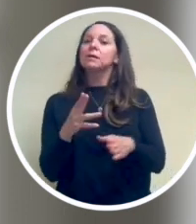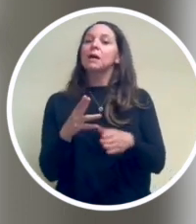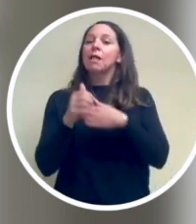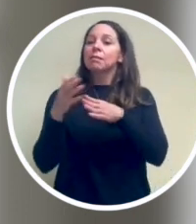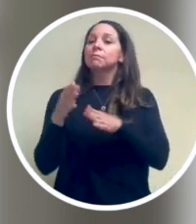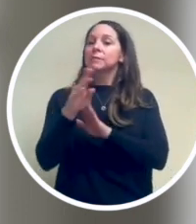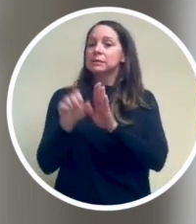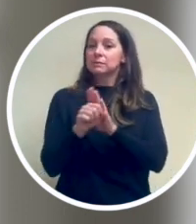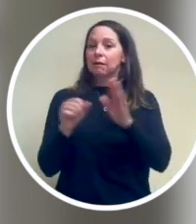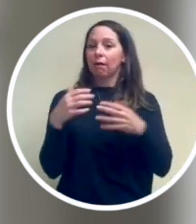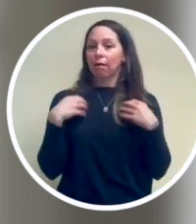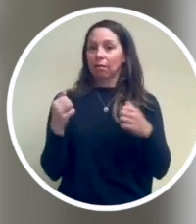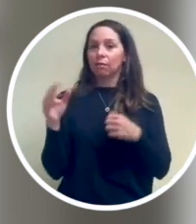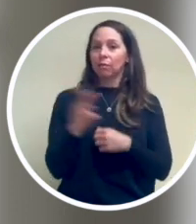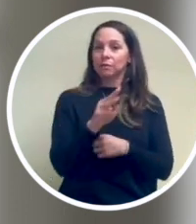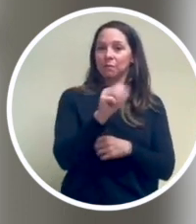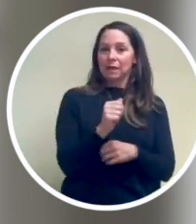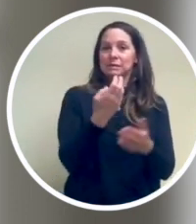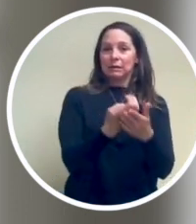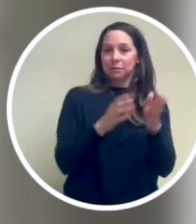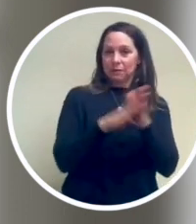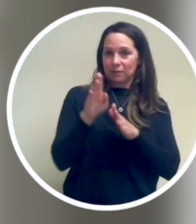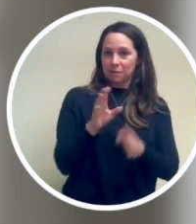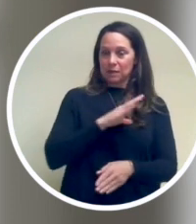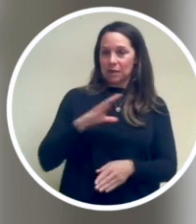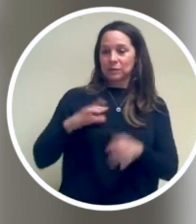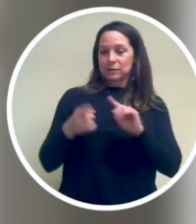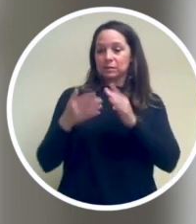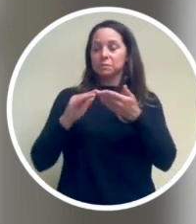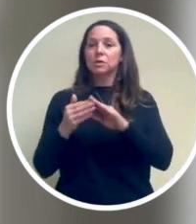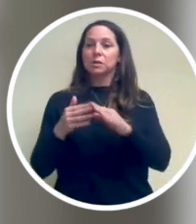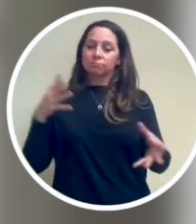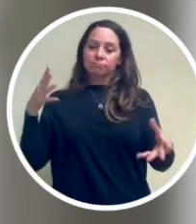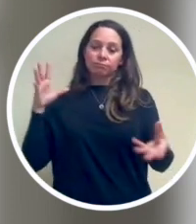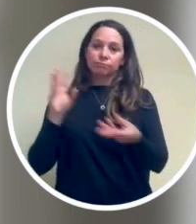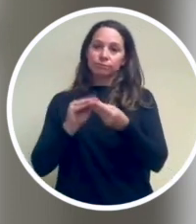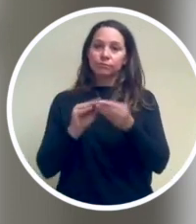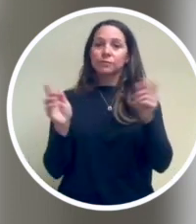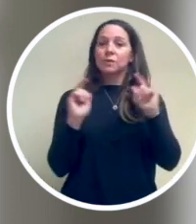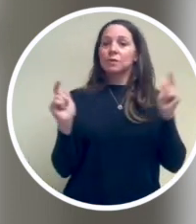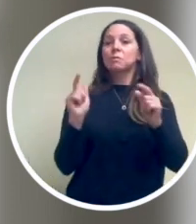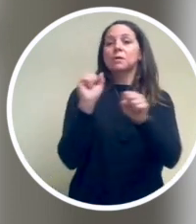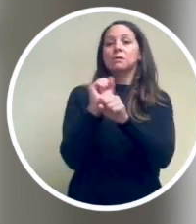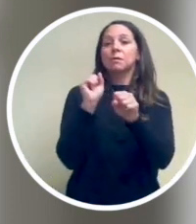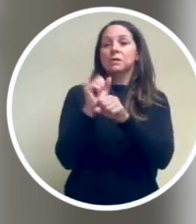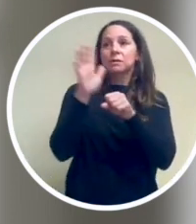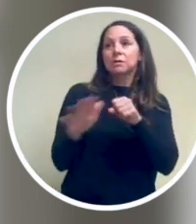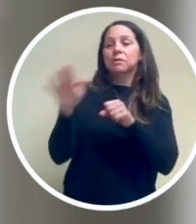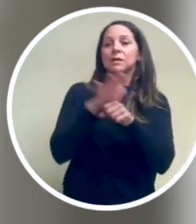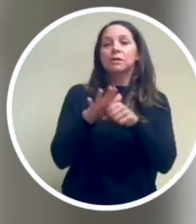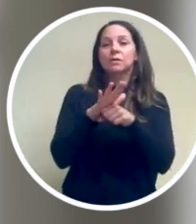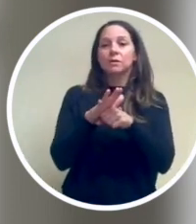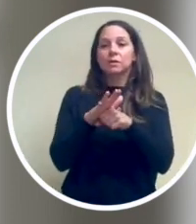Led by Bay State Health and the Western Mass Economic Development Council, this community brings together the large employers of the area